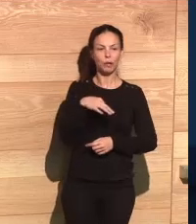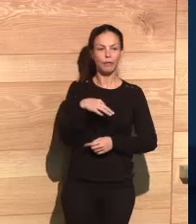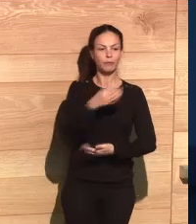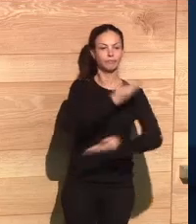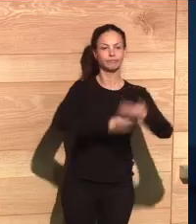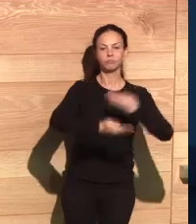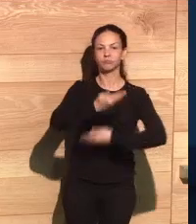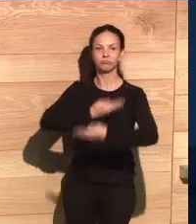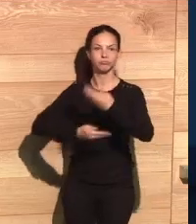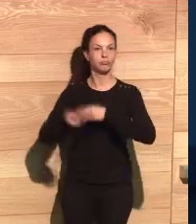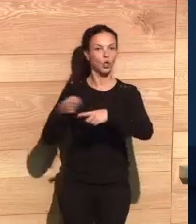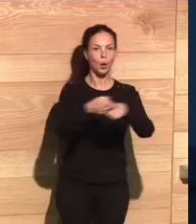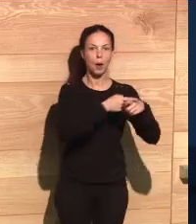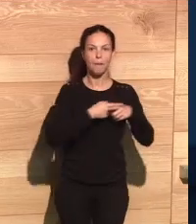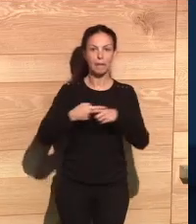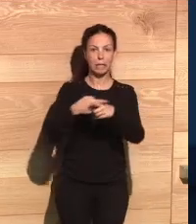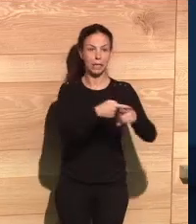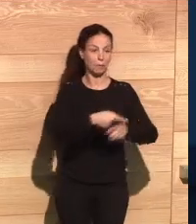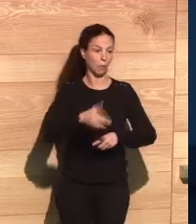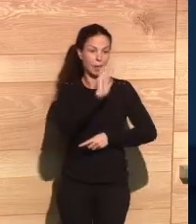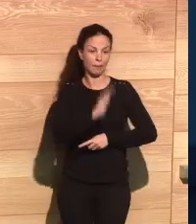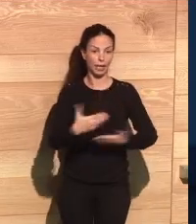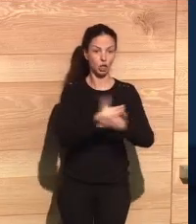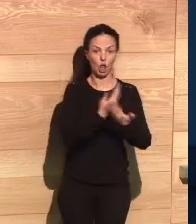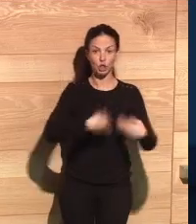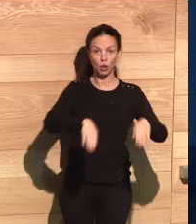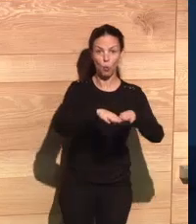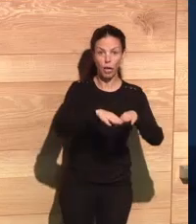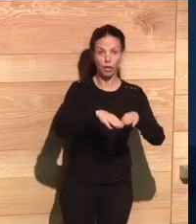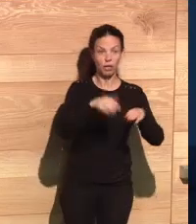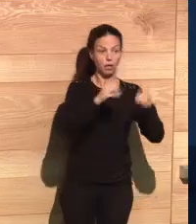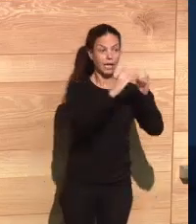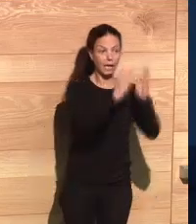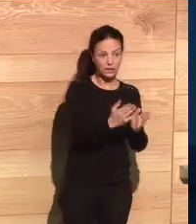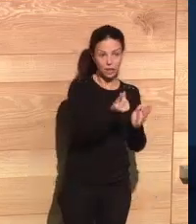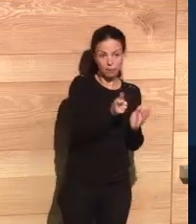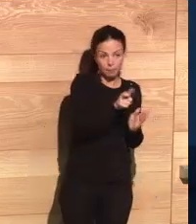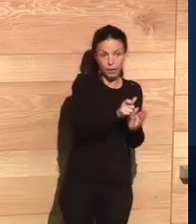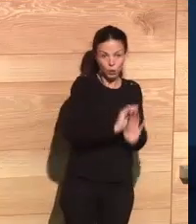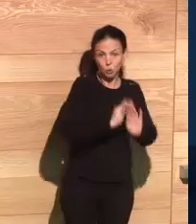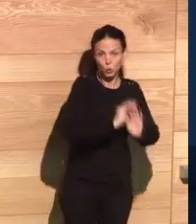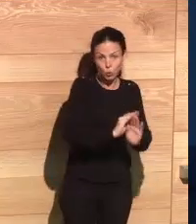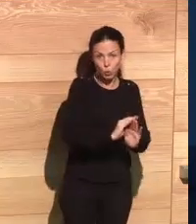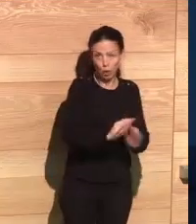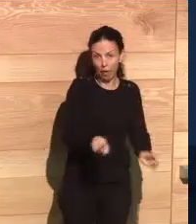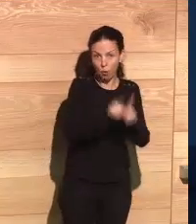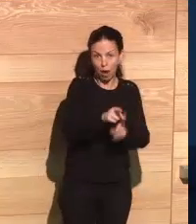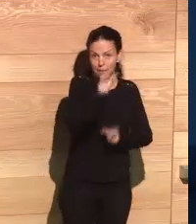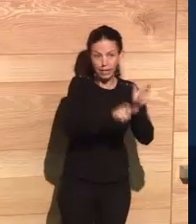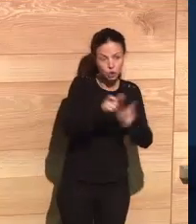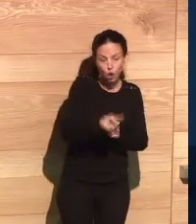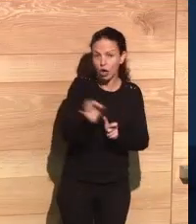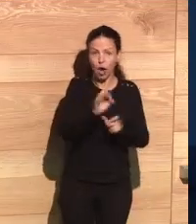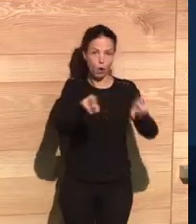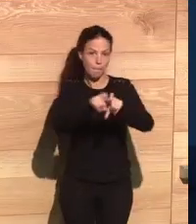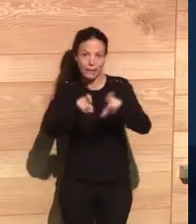private property can be exchanged among actors that can be seen like peers. A